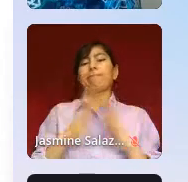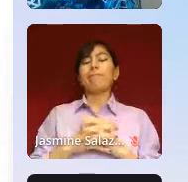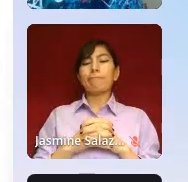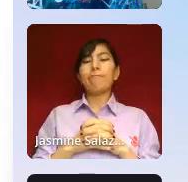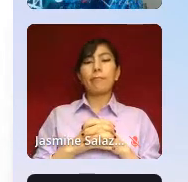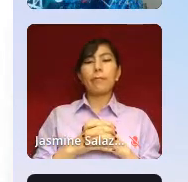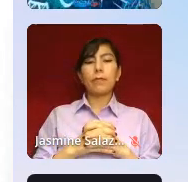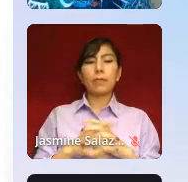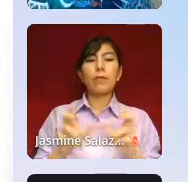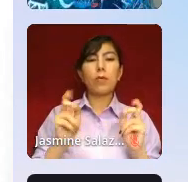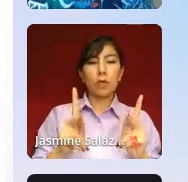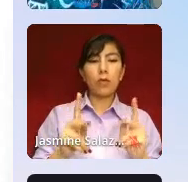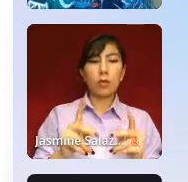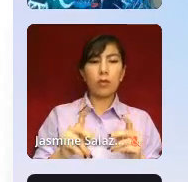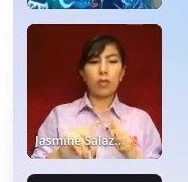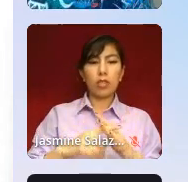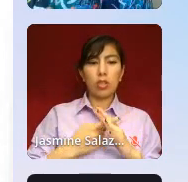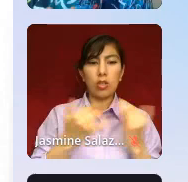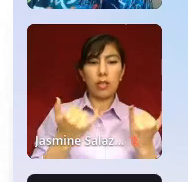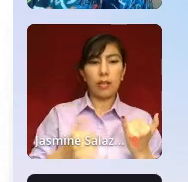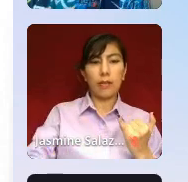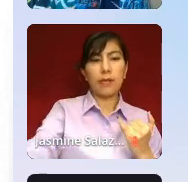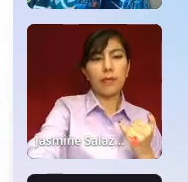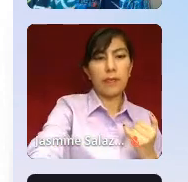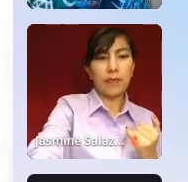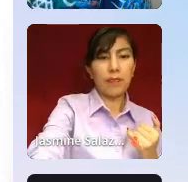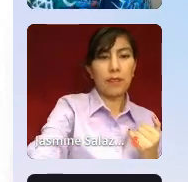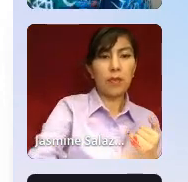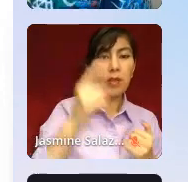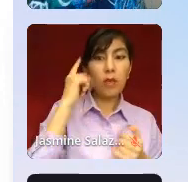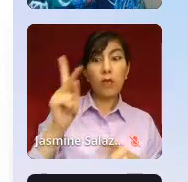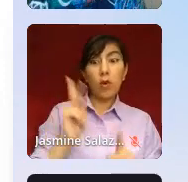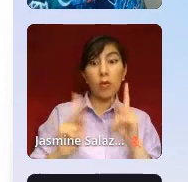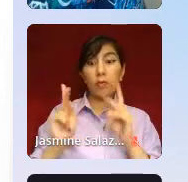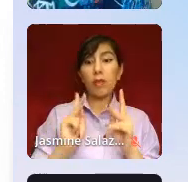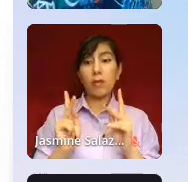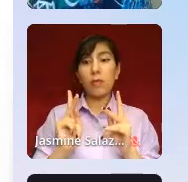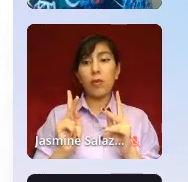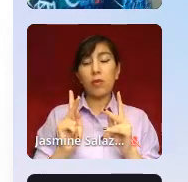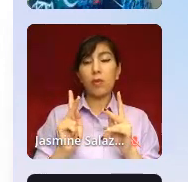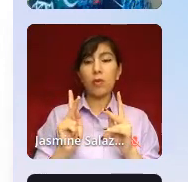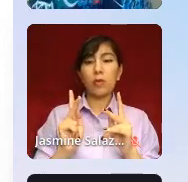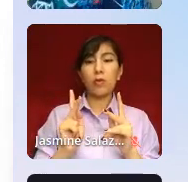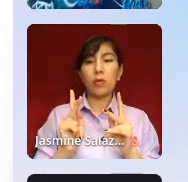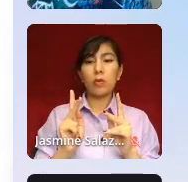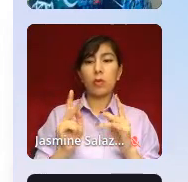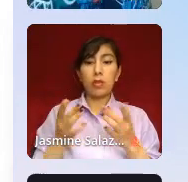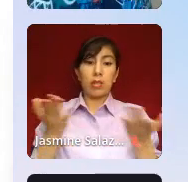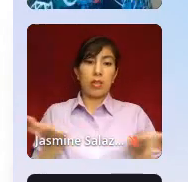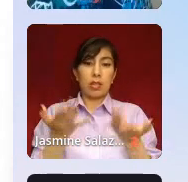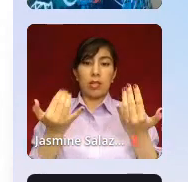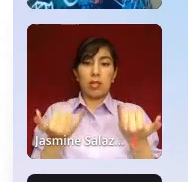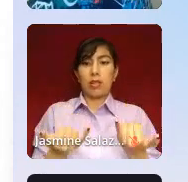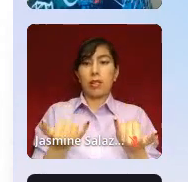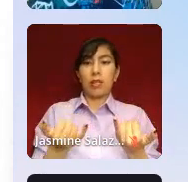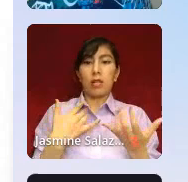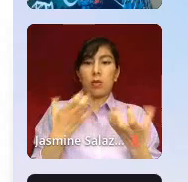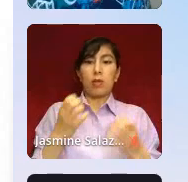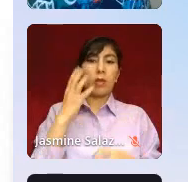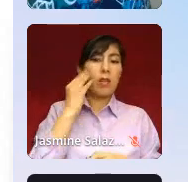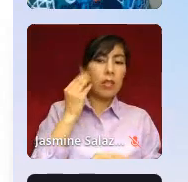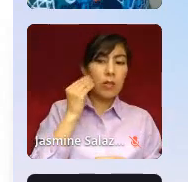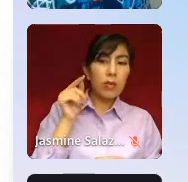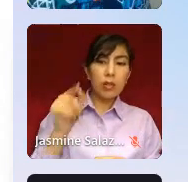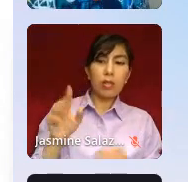Okay. So let's get started. For folks who are here and would like to experience the